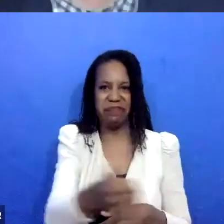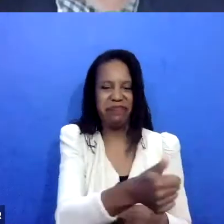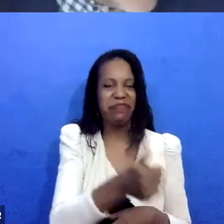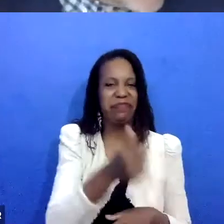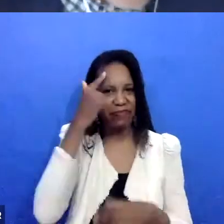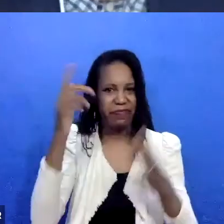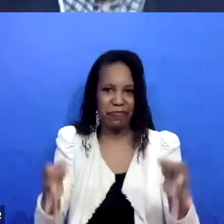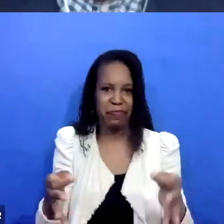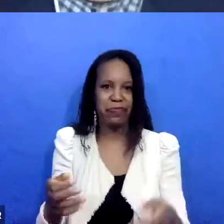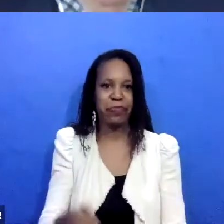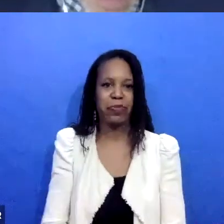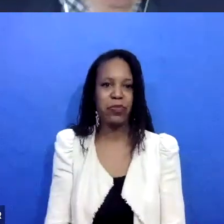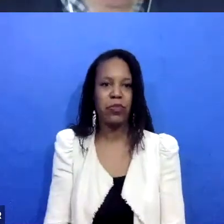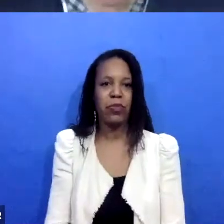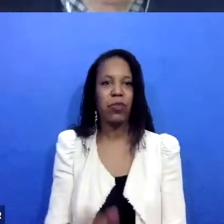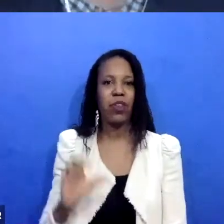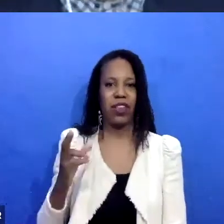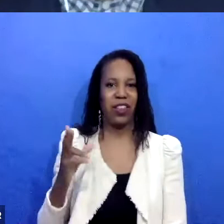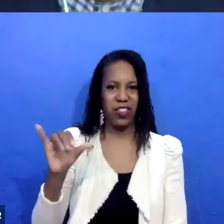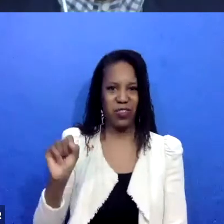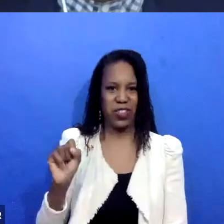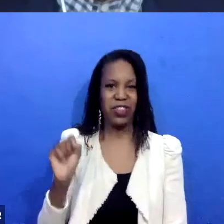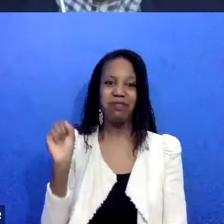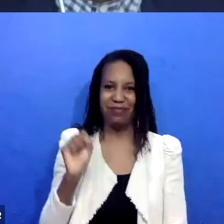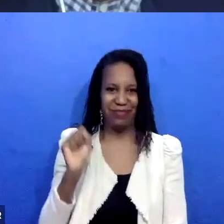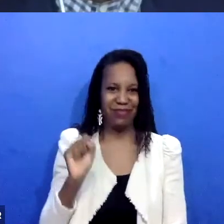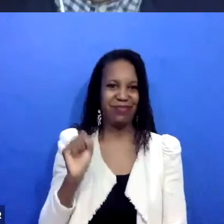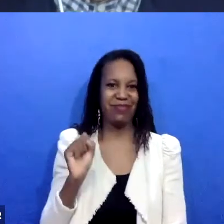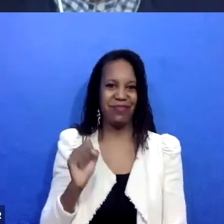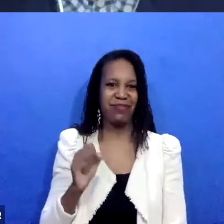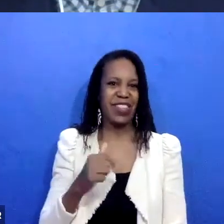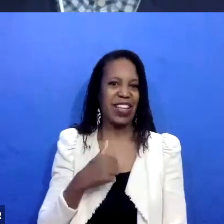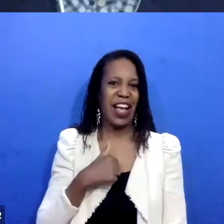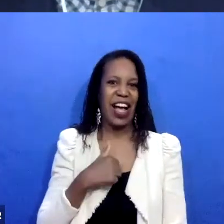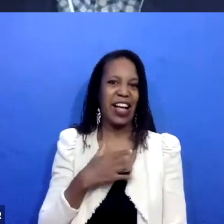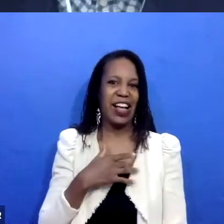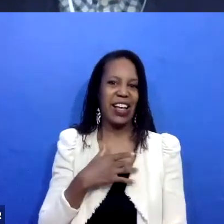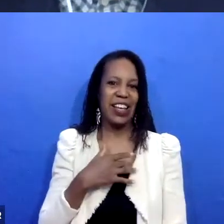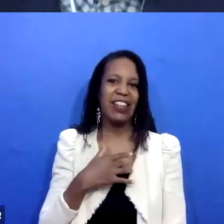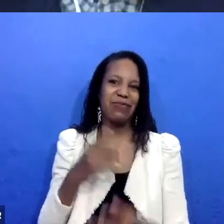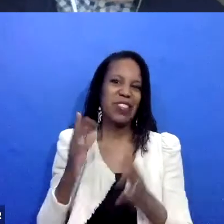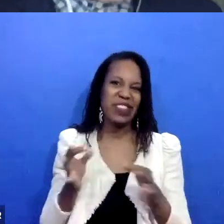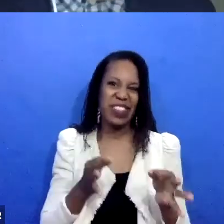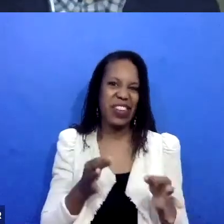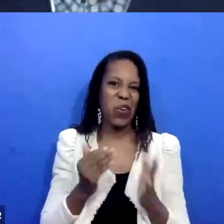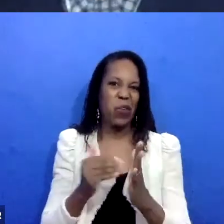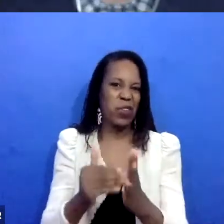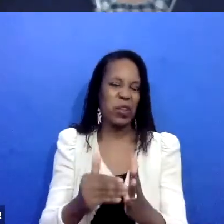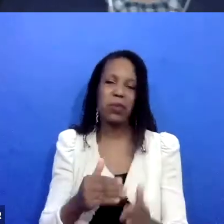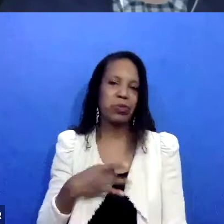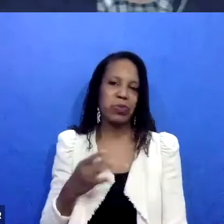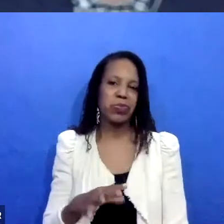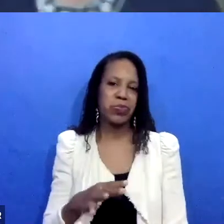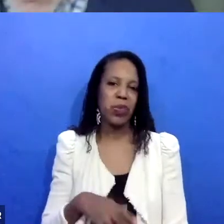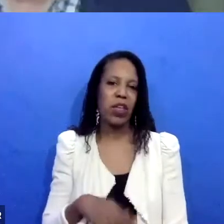Yeah. I don't, I don't like being a decider and I am, I wind up being one. Um, our survivor circles, I'll talk about